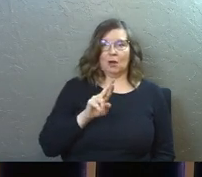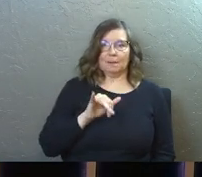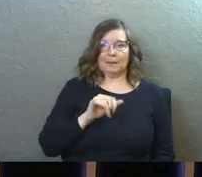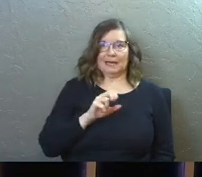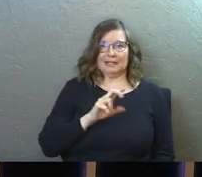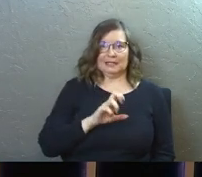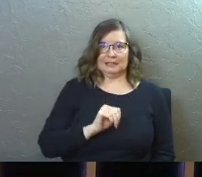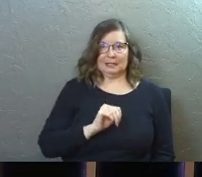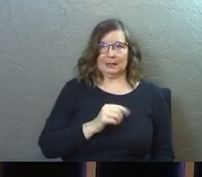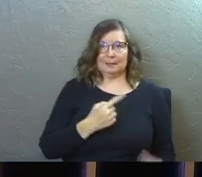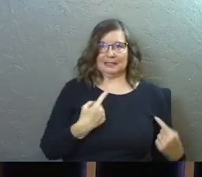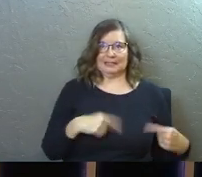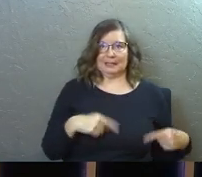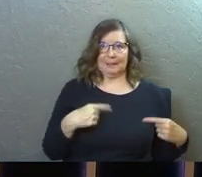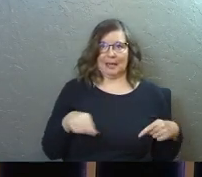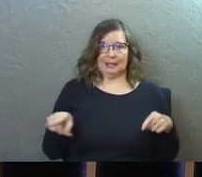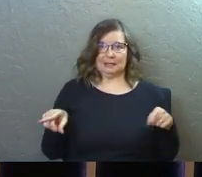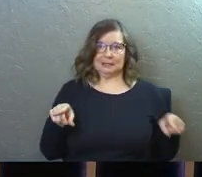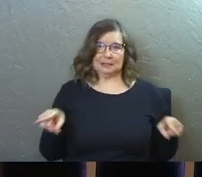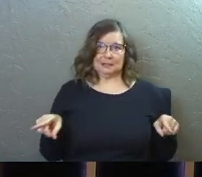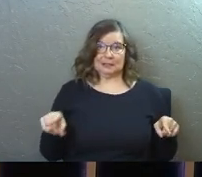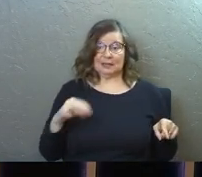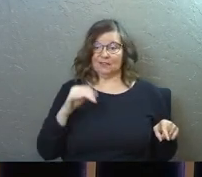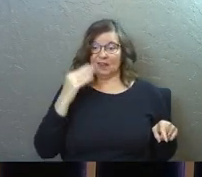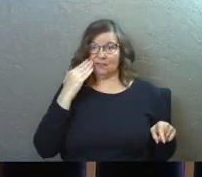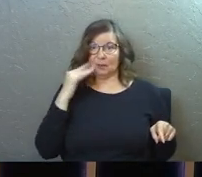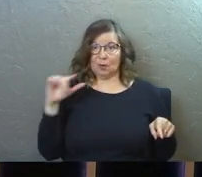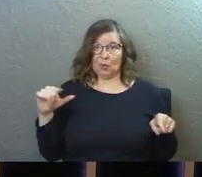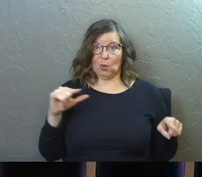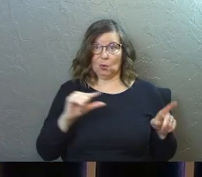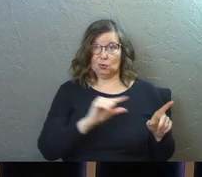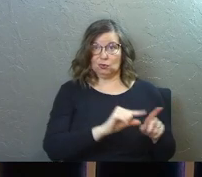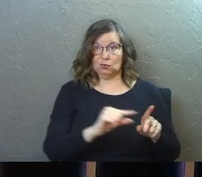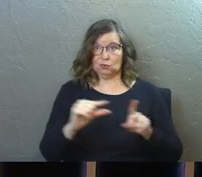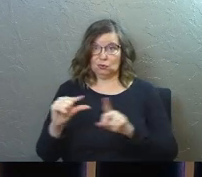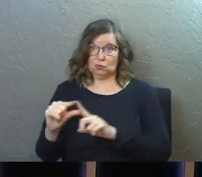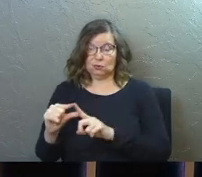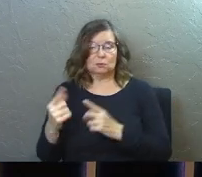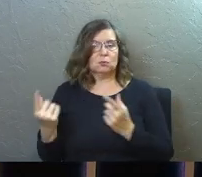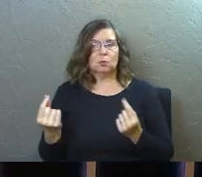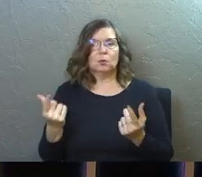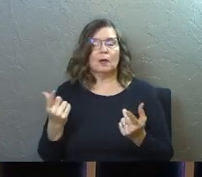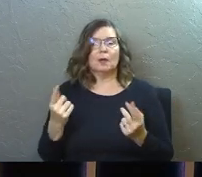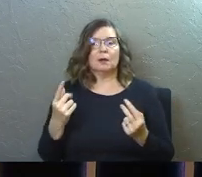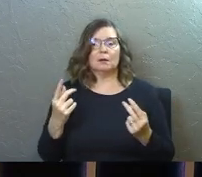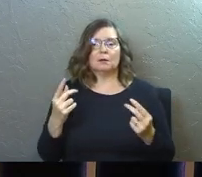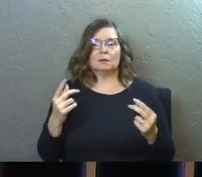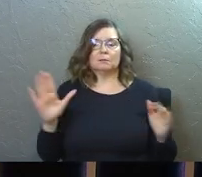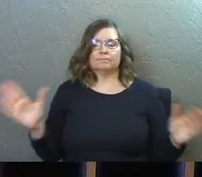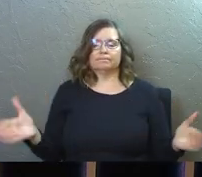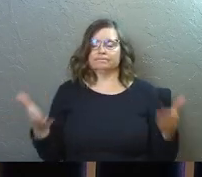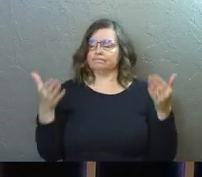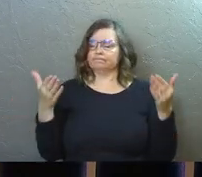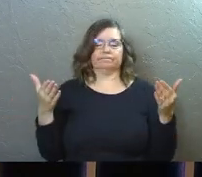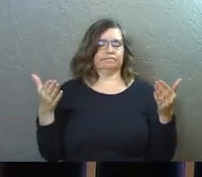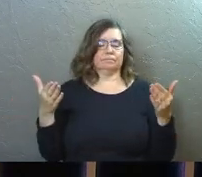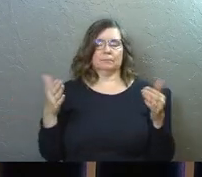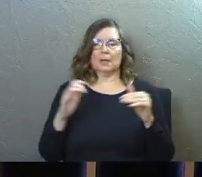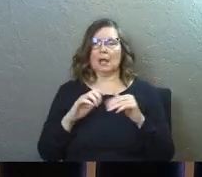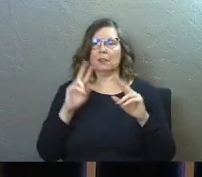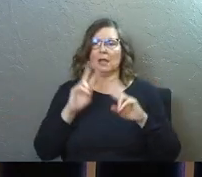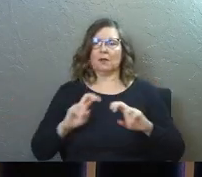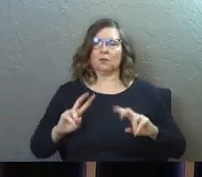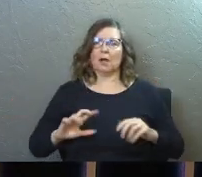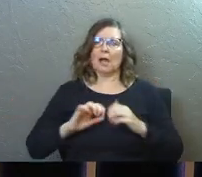question. And for those of us that aren't familiar with those terms, what they've done is they've kind of looked at how somebody gets